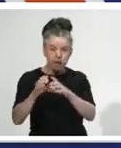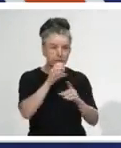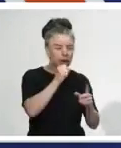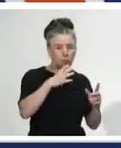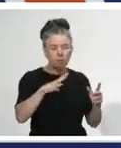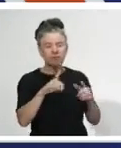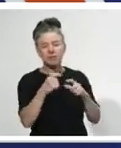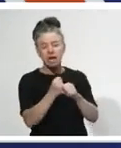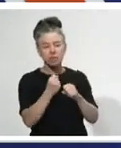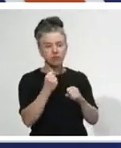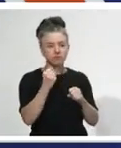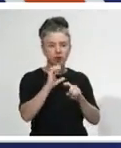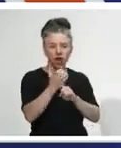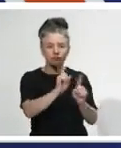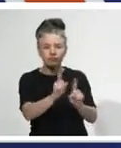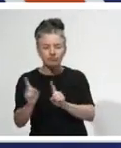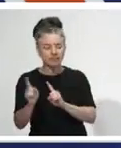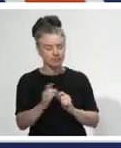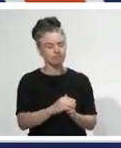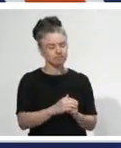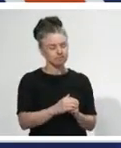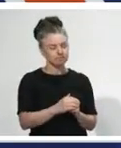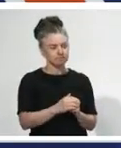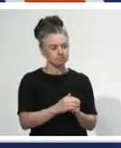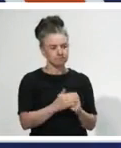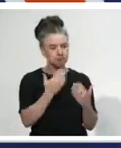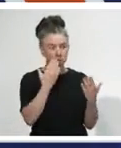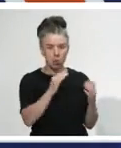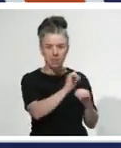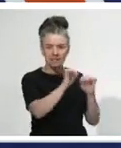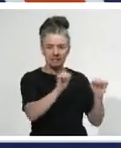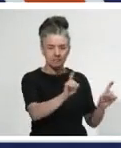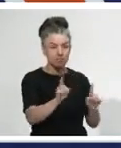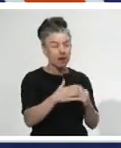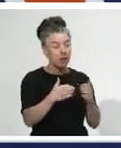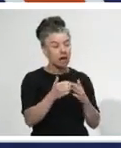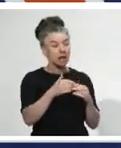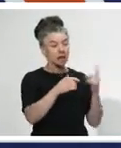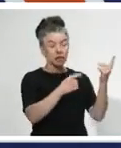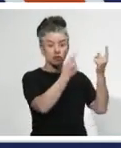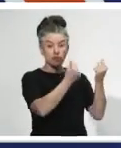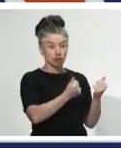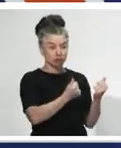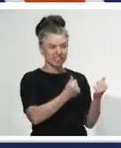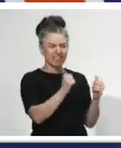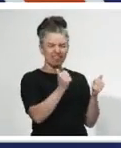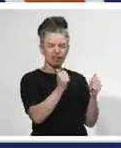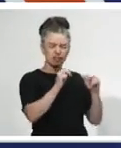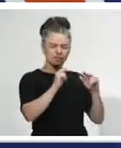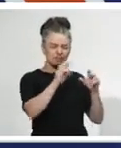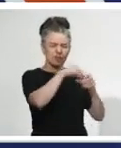what we do know, because this is analysis that we can draw from even the work that the Treasury has done as part of its living standards framework,